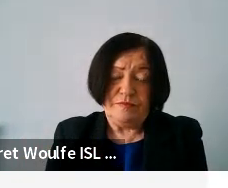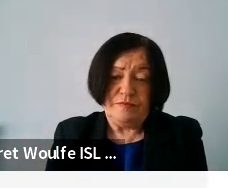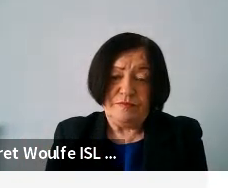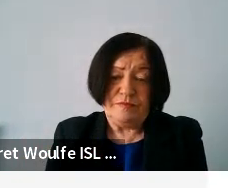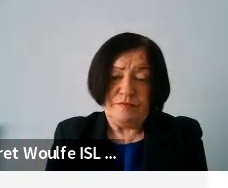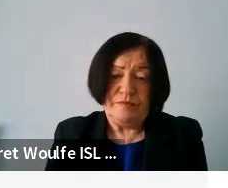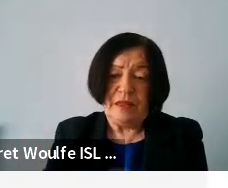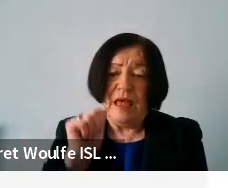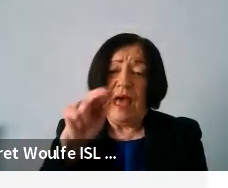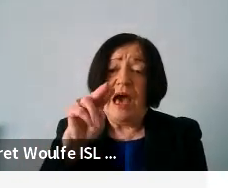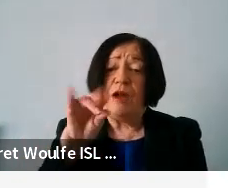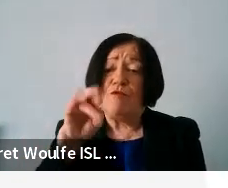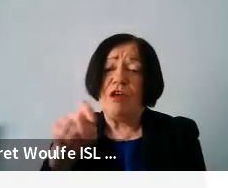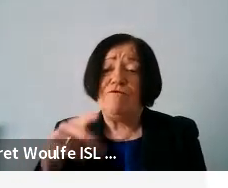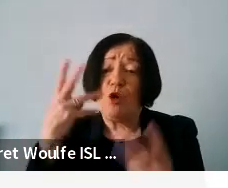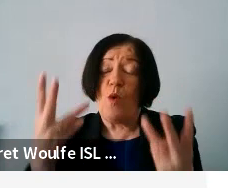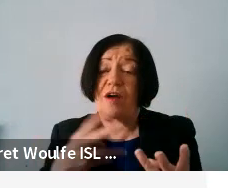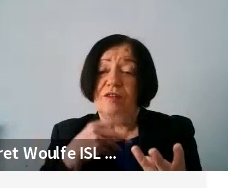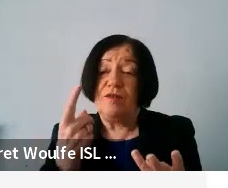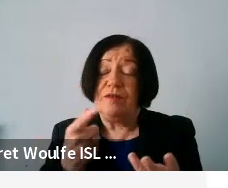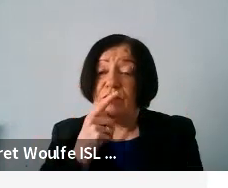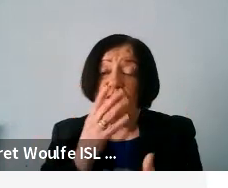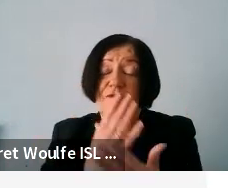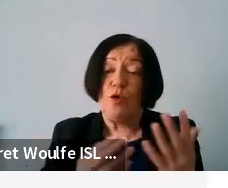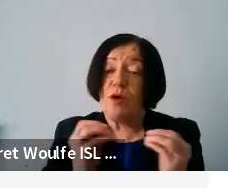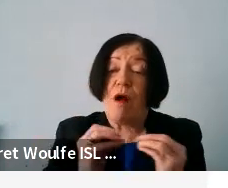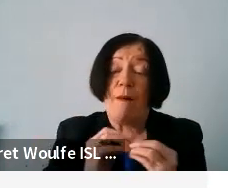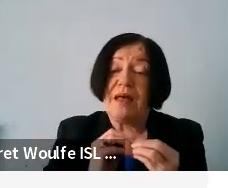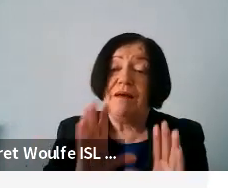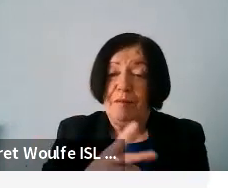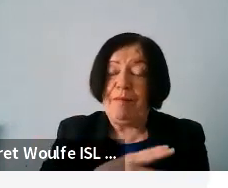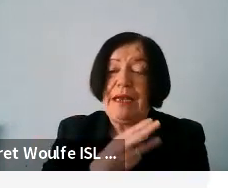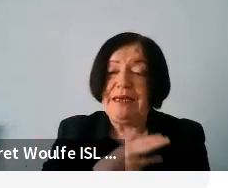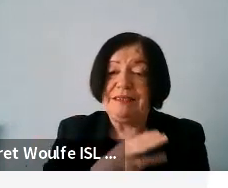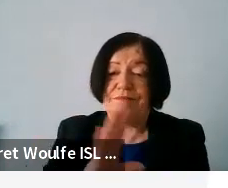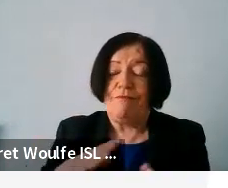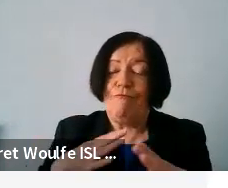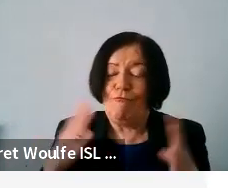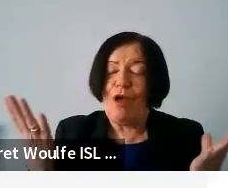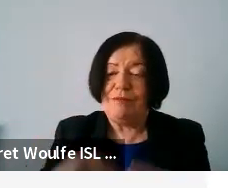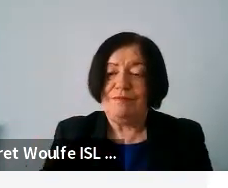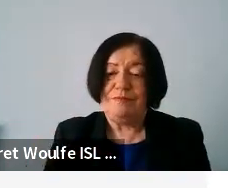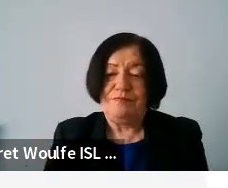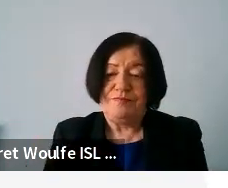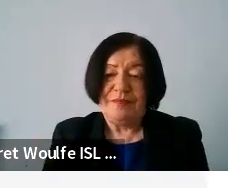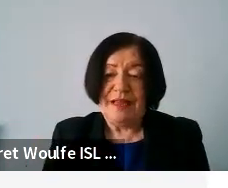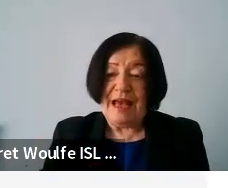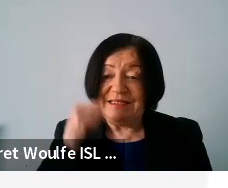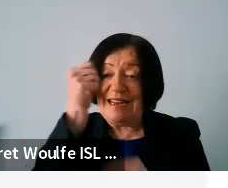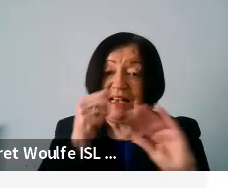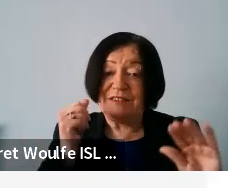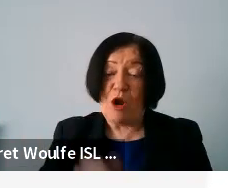Anne-Marie, if you want to chip in with a few comments, please feel free to as an expert.